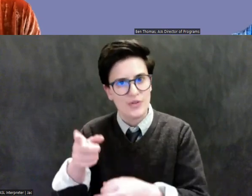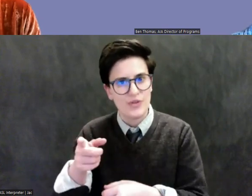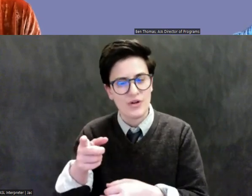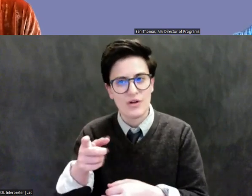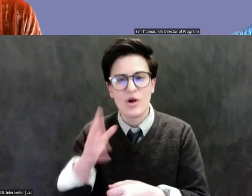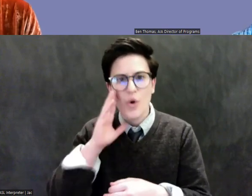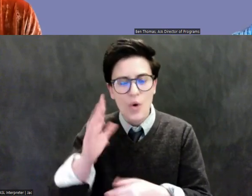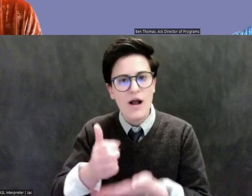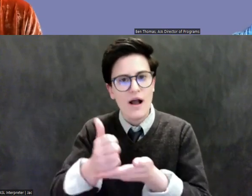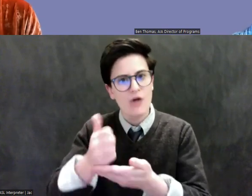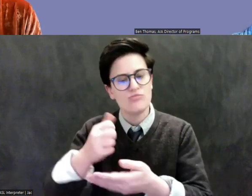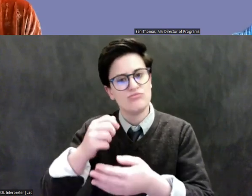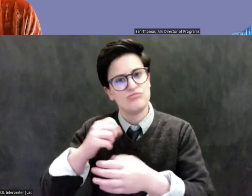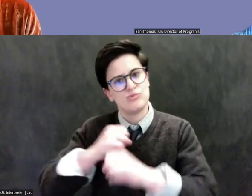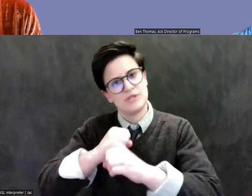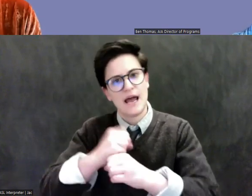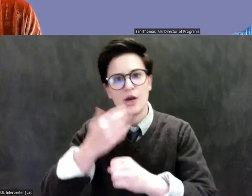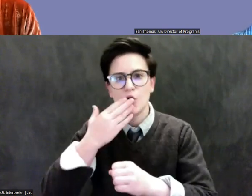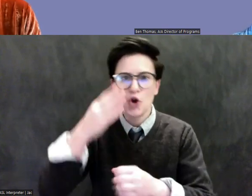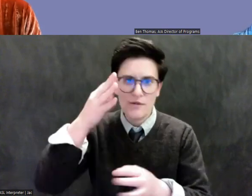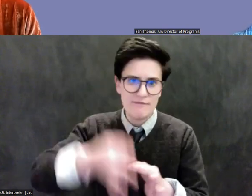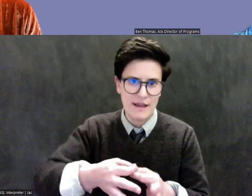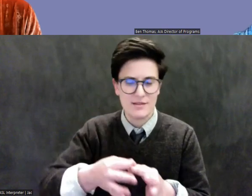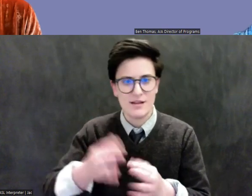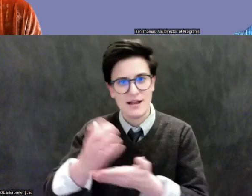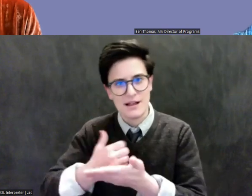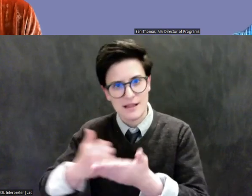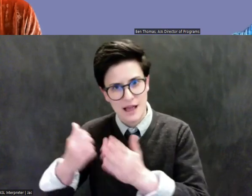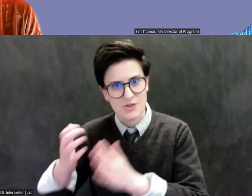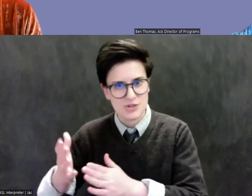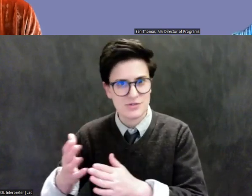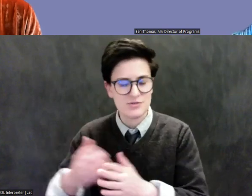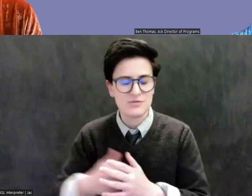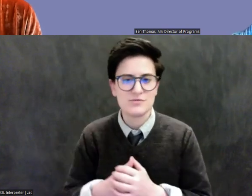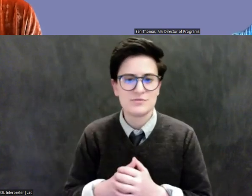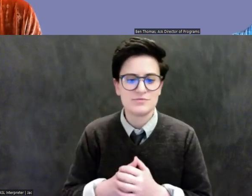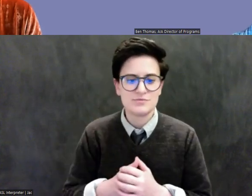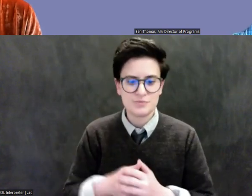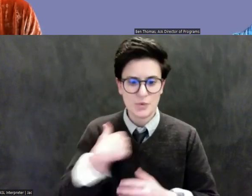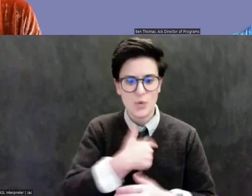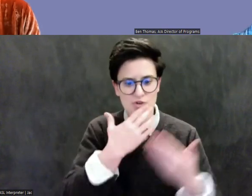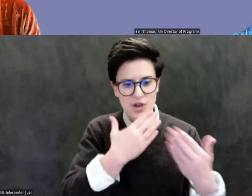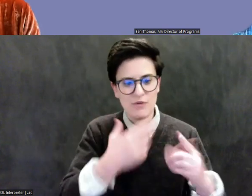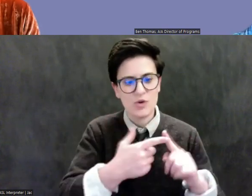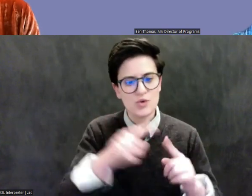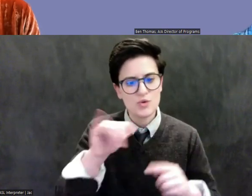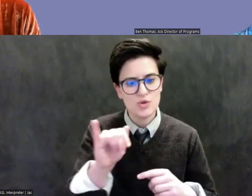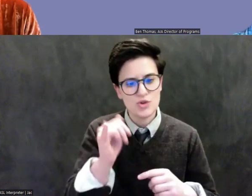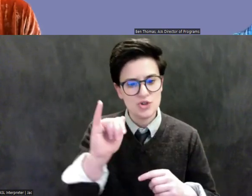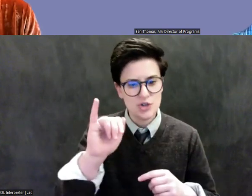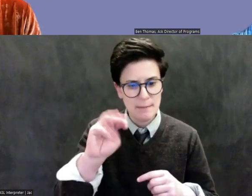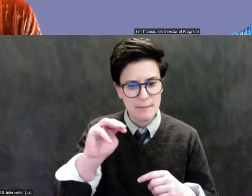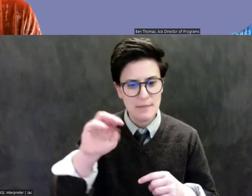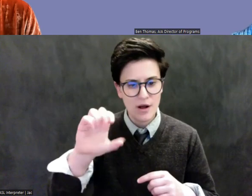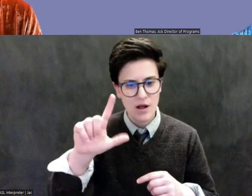collectors, dealers, and buyers. Um, we are very grateful to Jim Clark, the Netscape founder. You may have seen his name mentioned on a, um, a